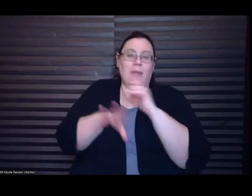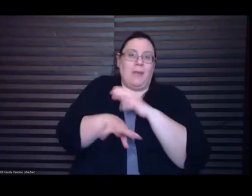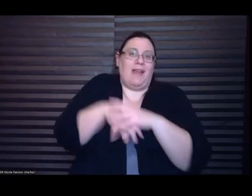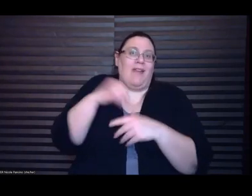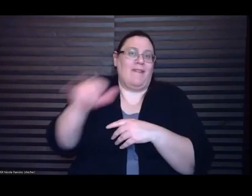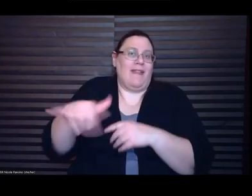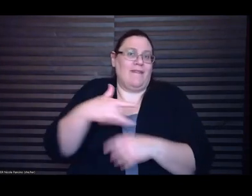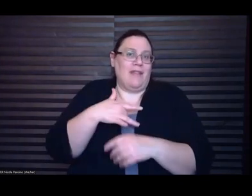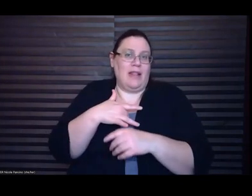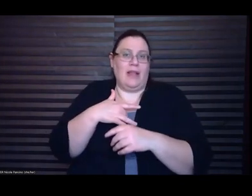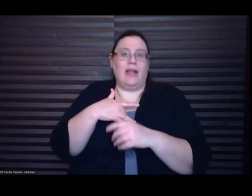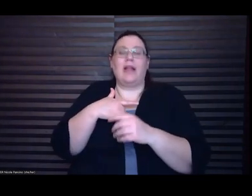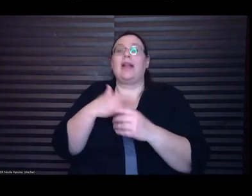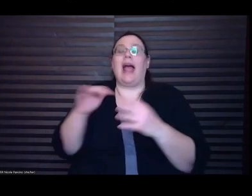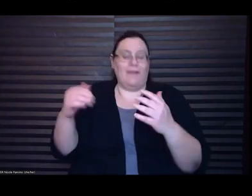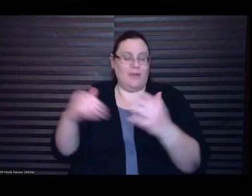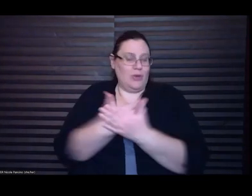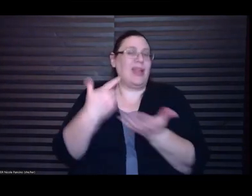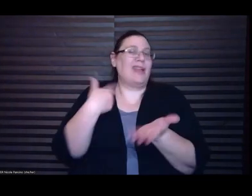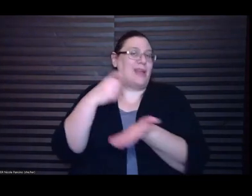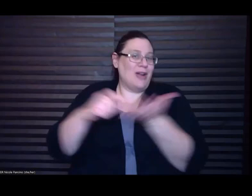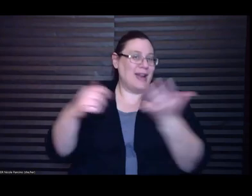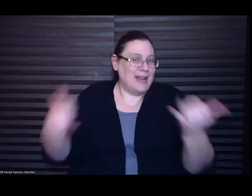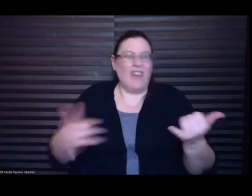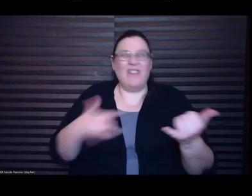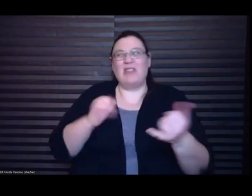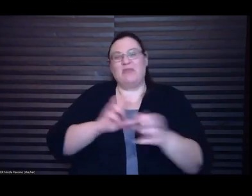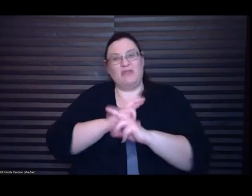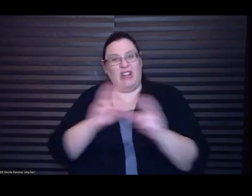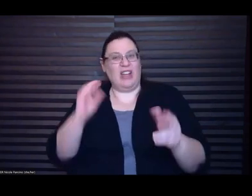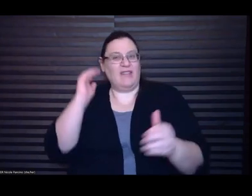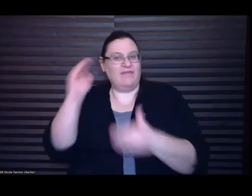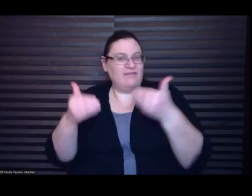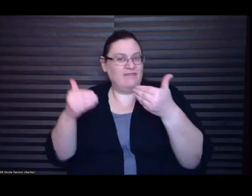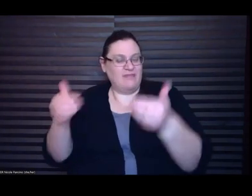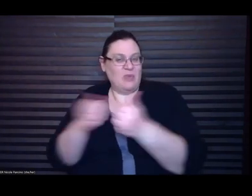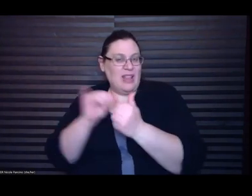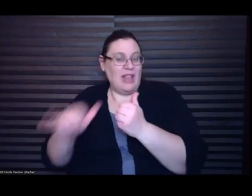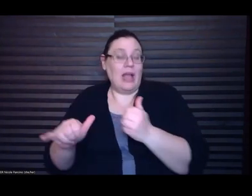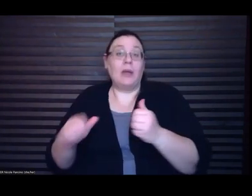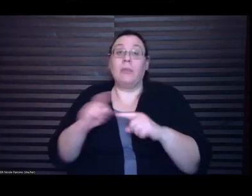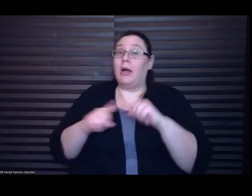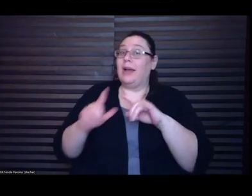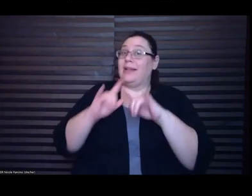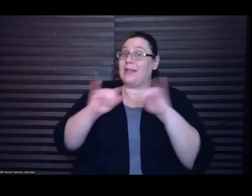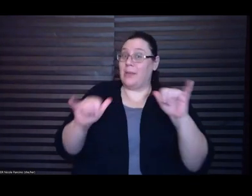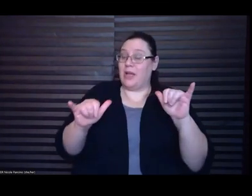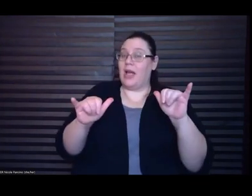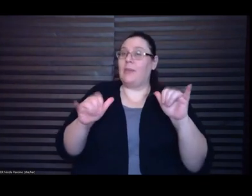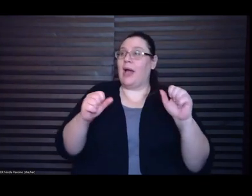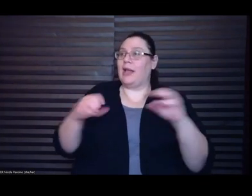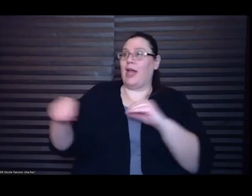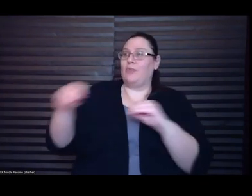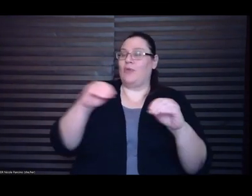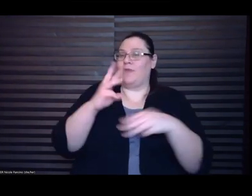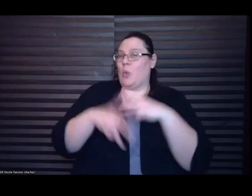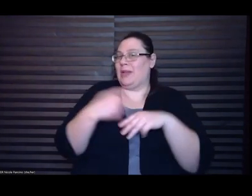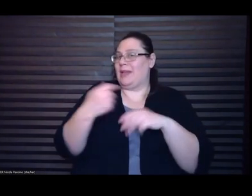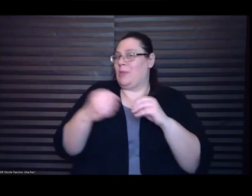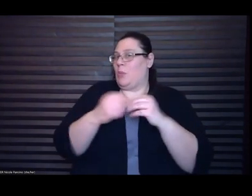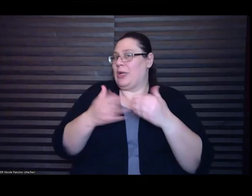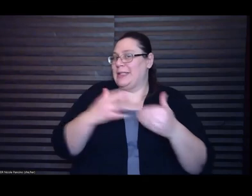but also not coincidentally I'm like able to like move around the world a little more easier and there's just like the like you know the way it is is really different um